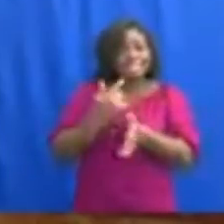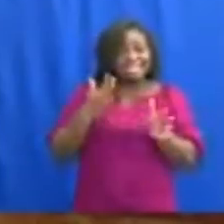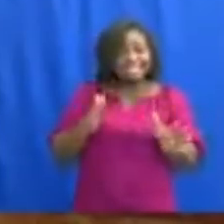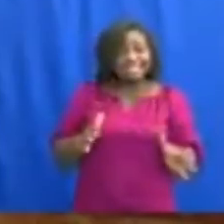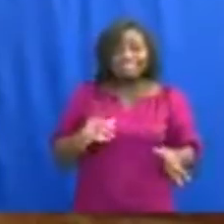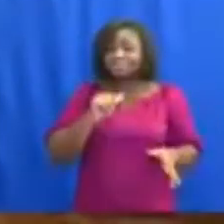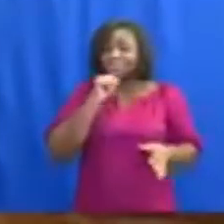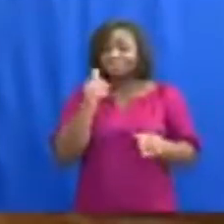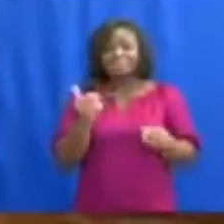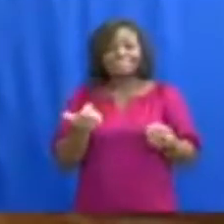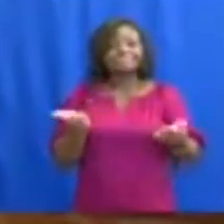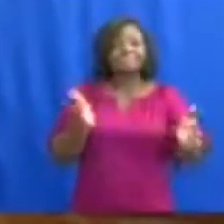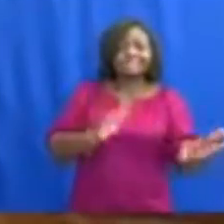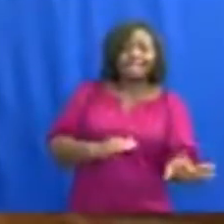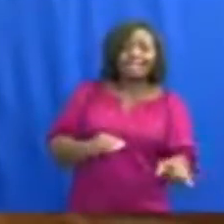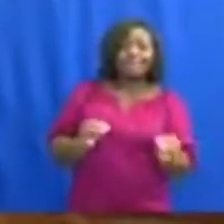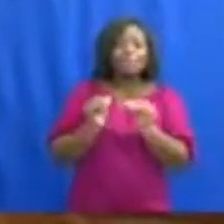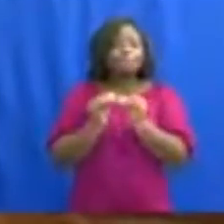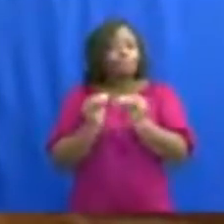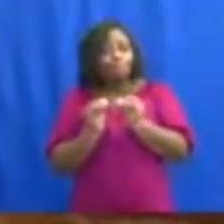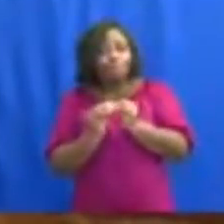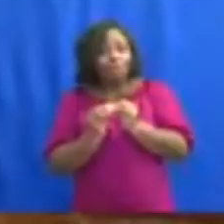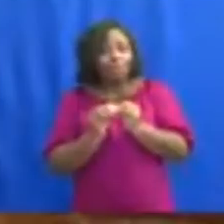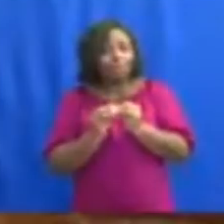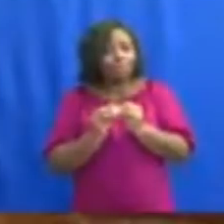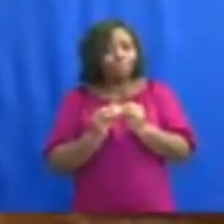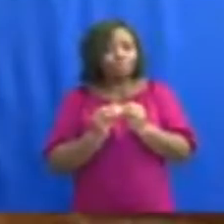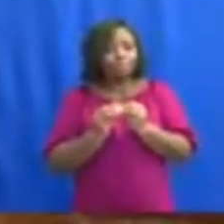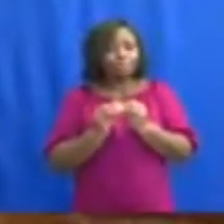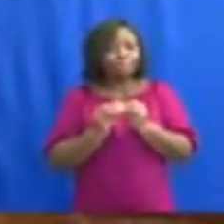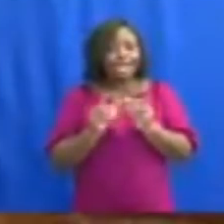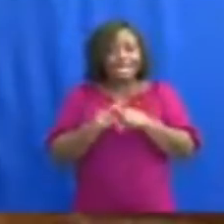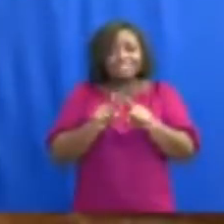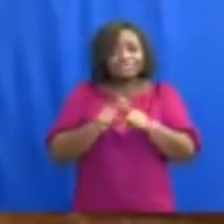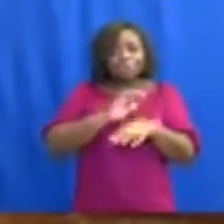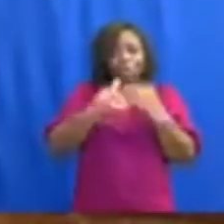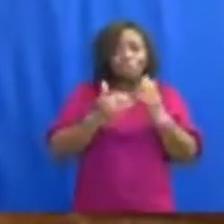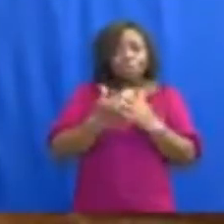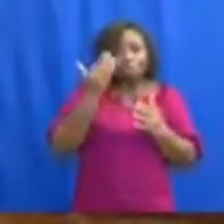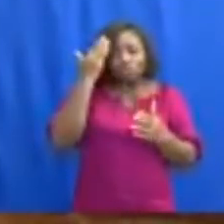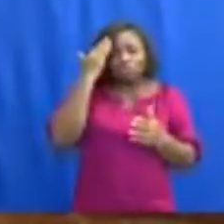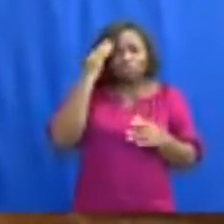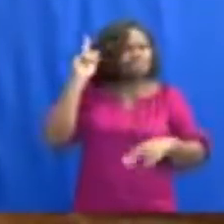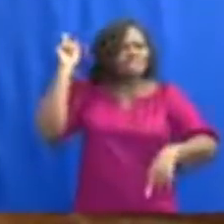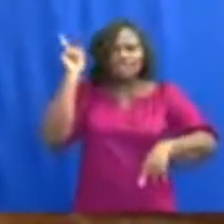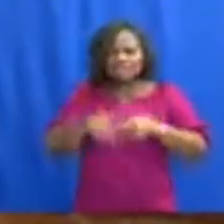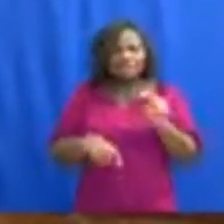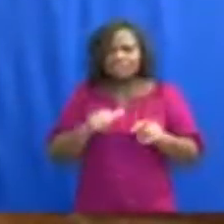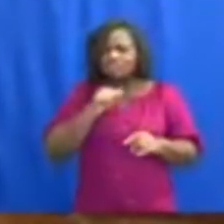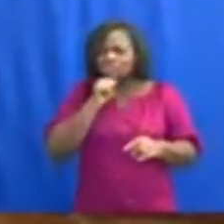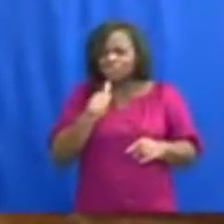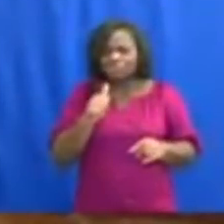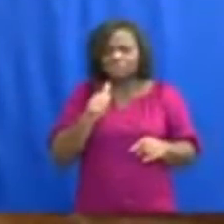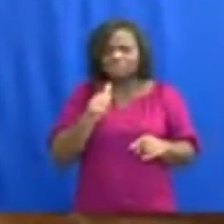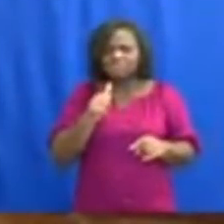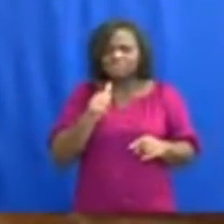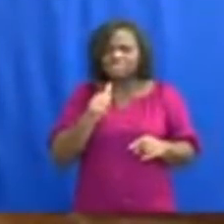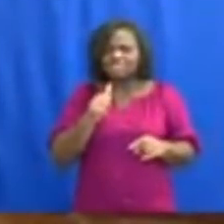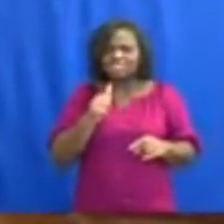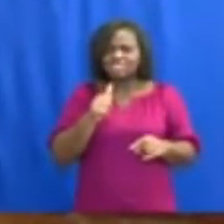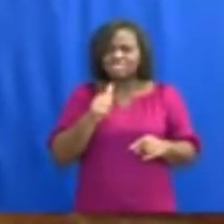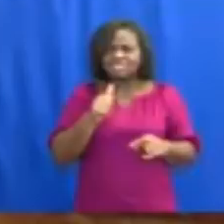dying in the hundreds and thousands that were originally anticipated, we cannot afford to be